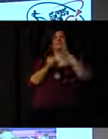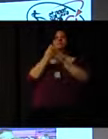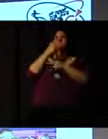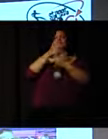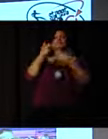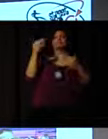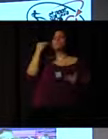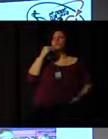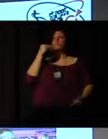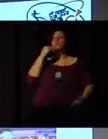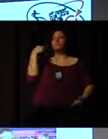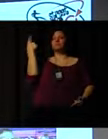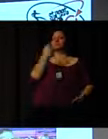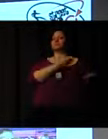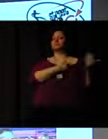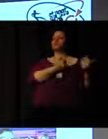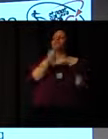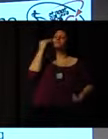experience London 2012.